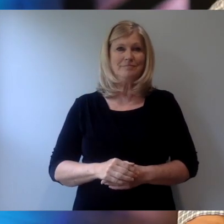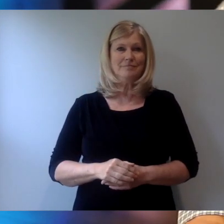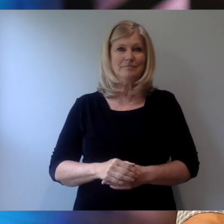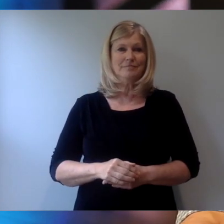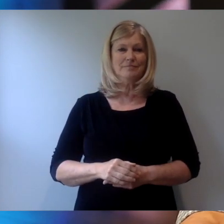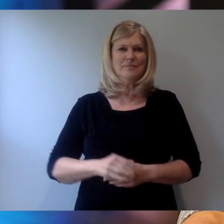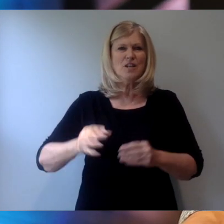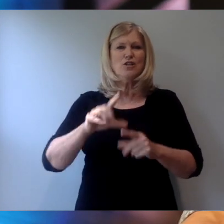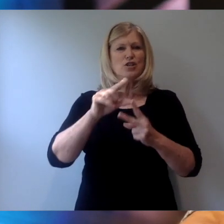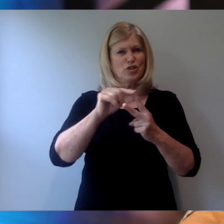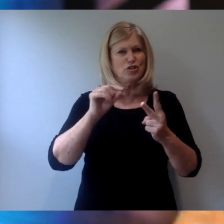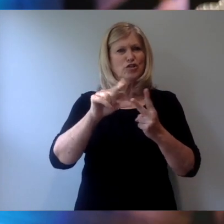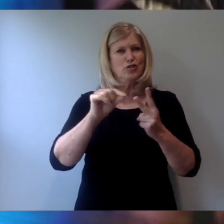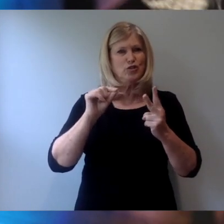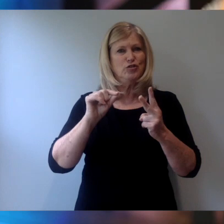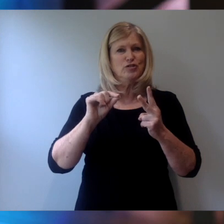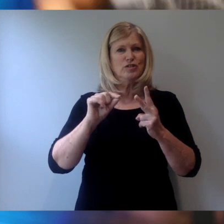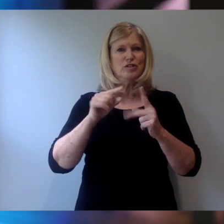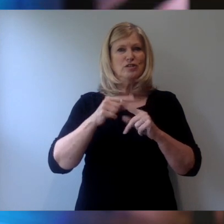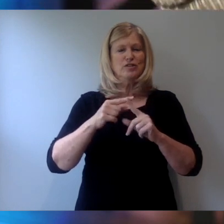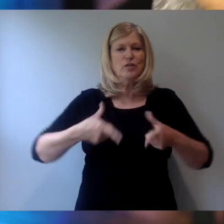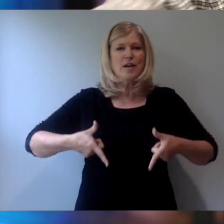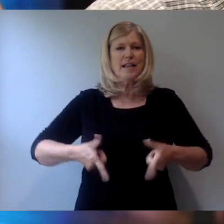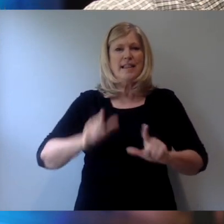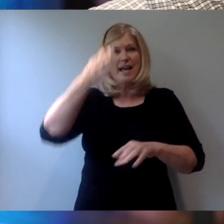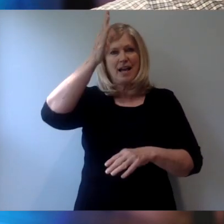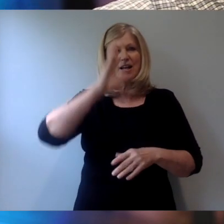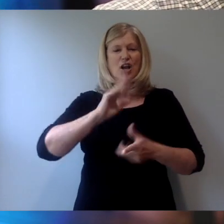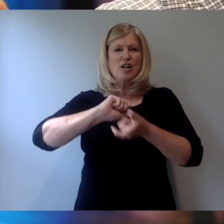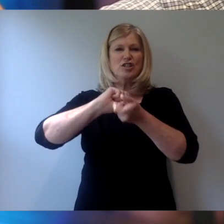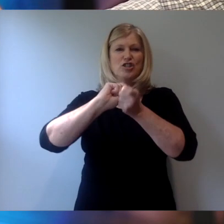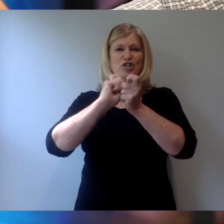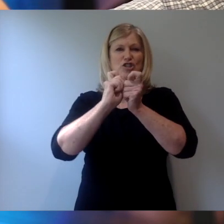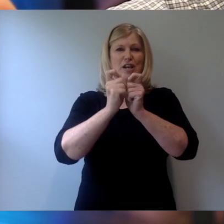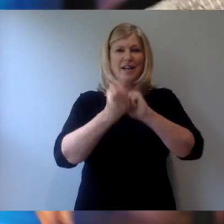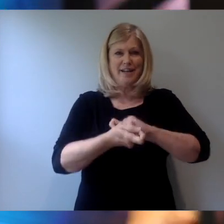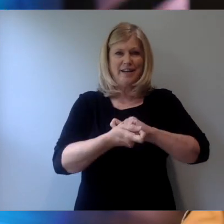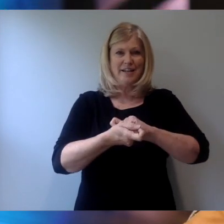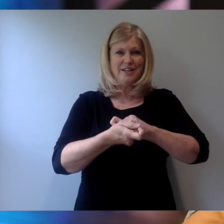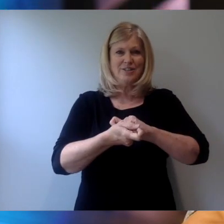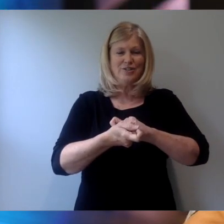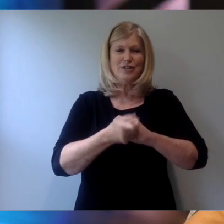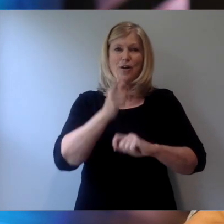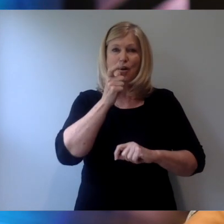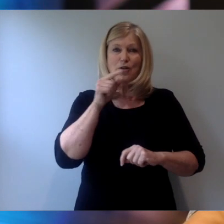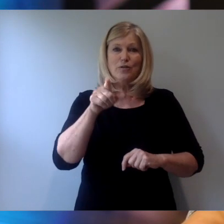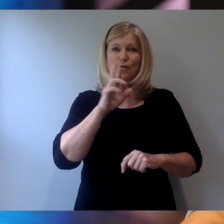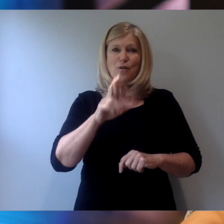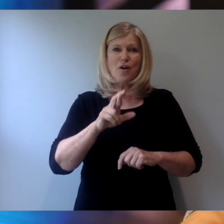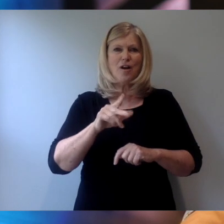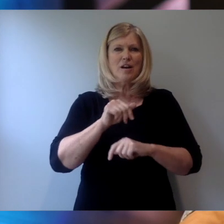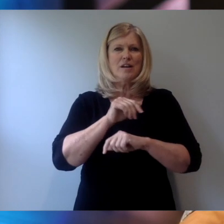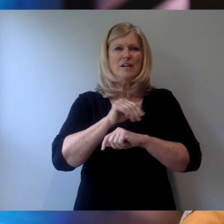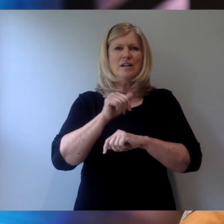Choose to let God transform who you are. Don't be characterized